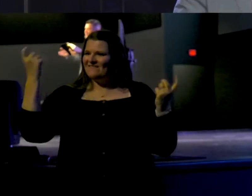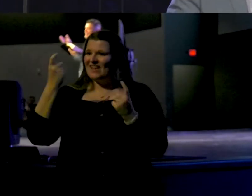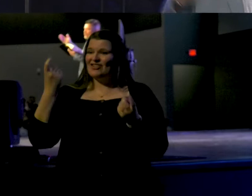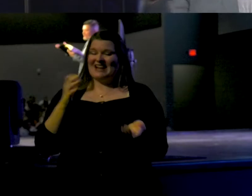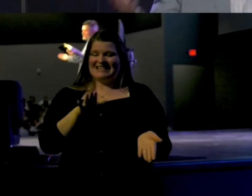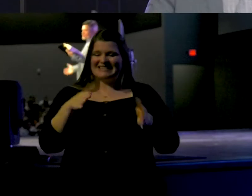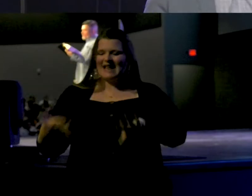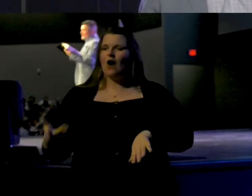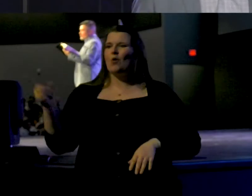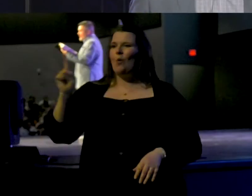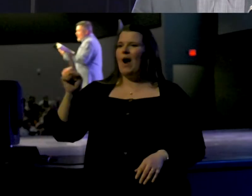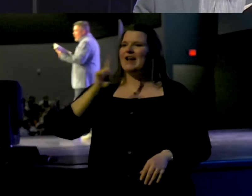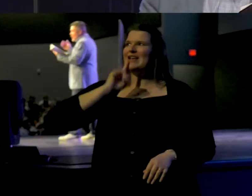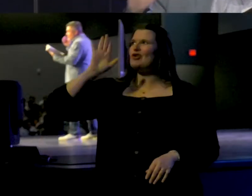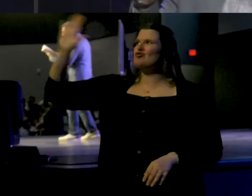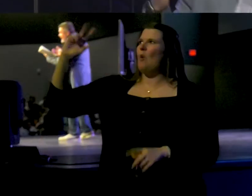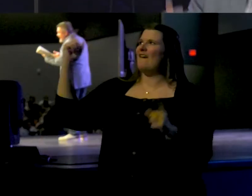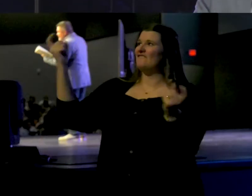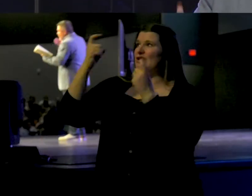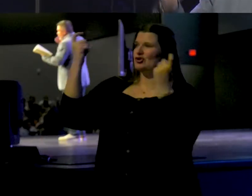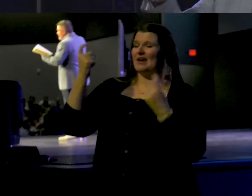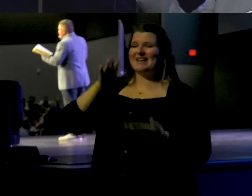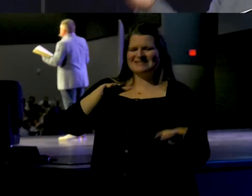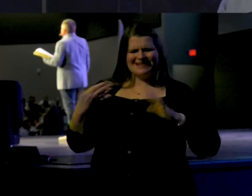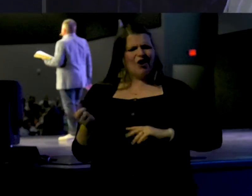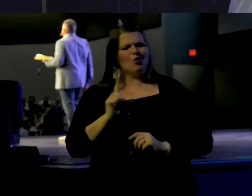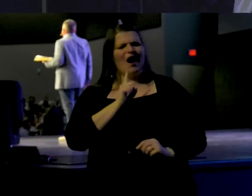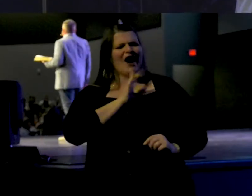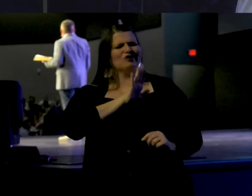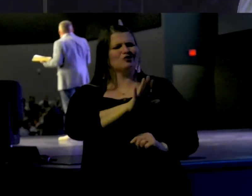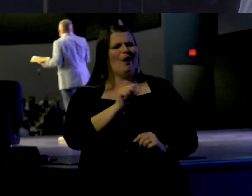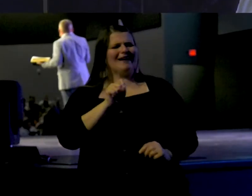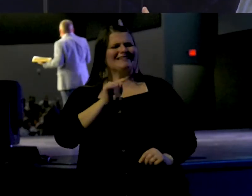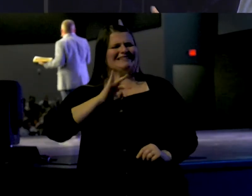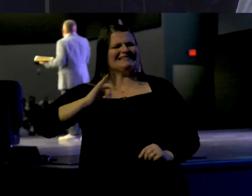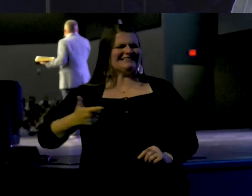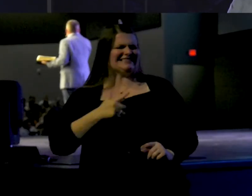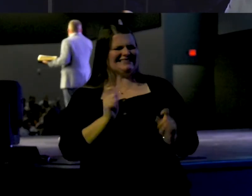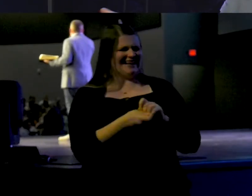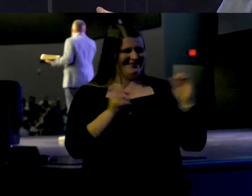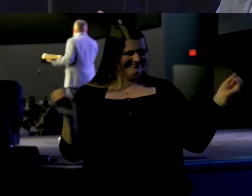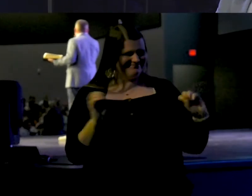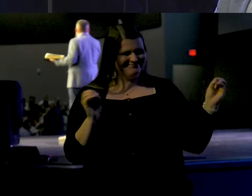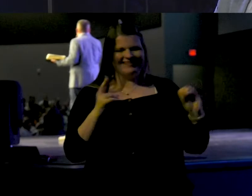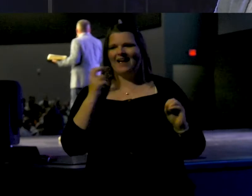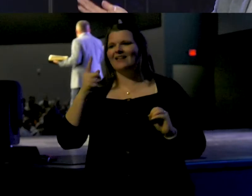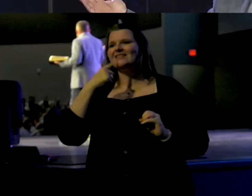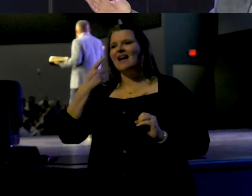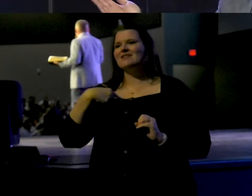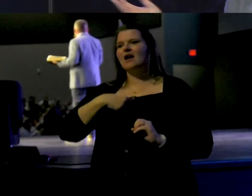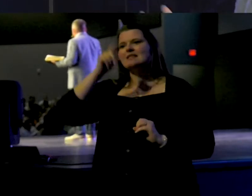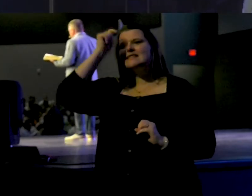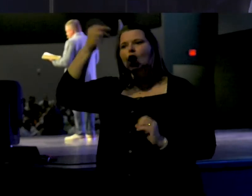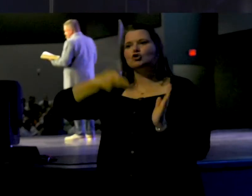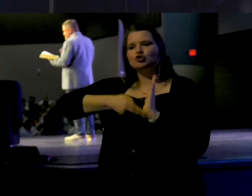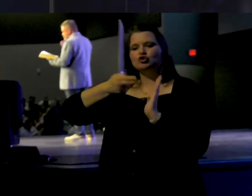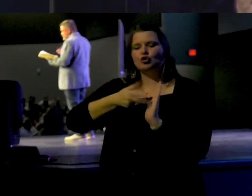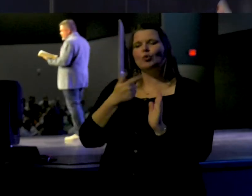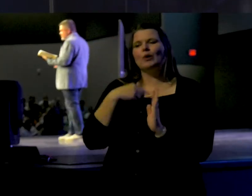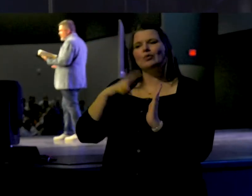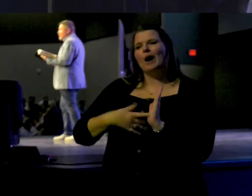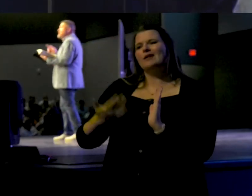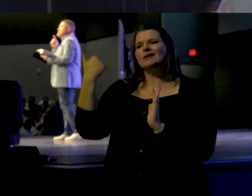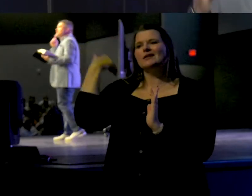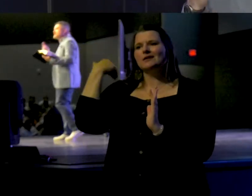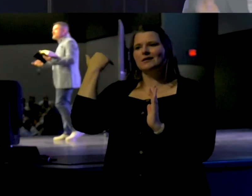Oh, death, where is your victory? Oh, death, where is your sting? And then he gives us that great theological truth we've read the last few days